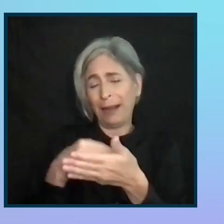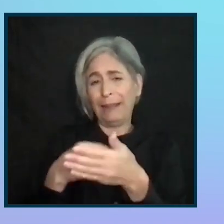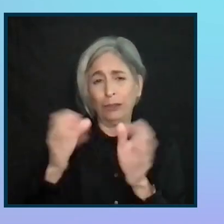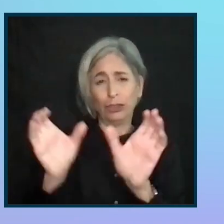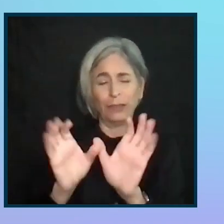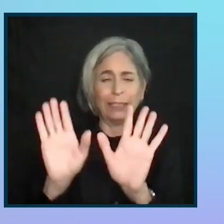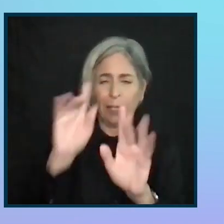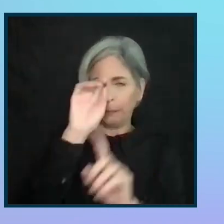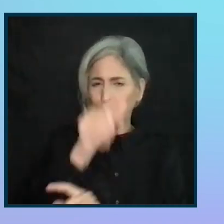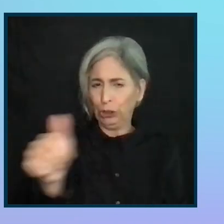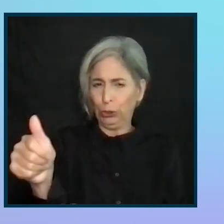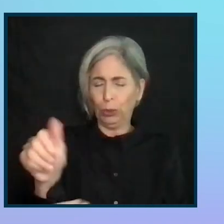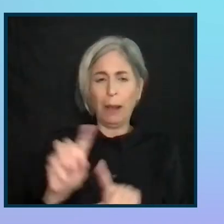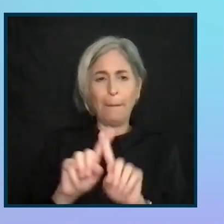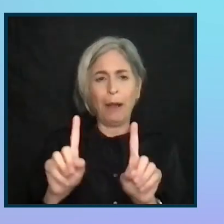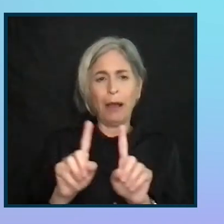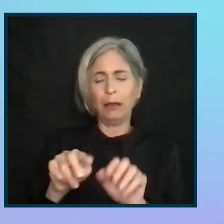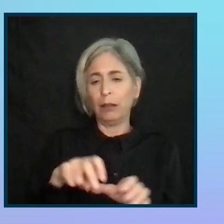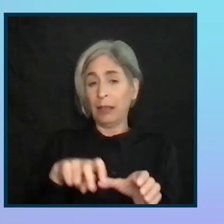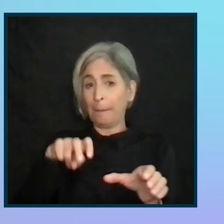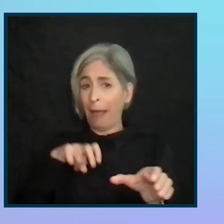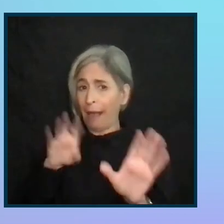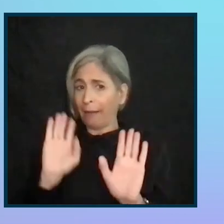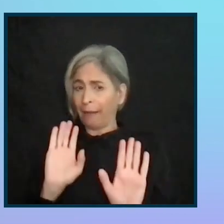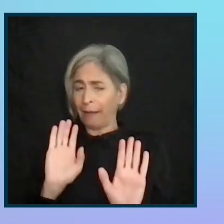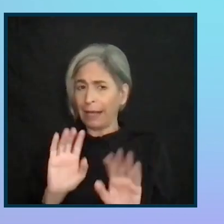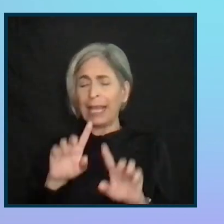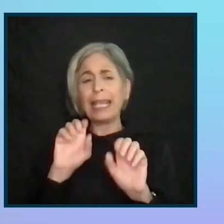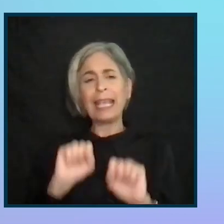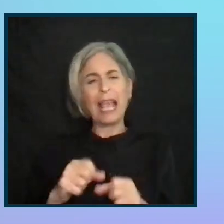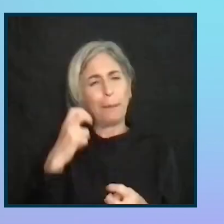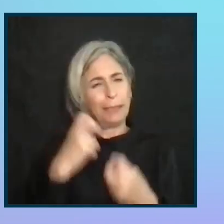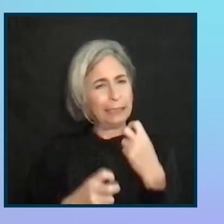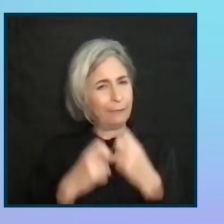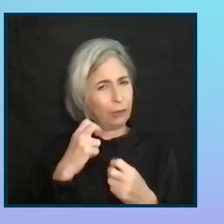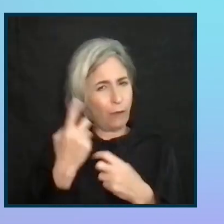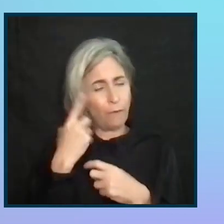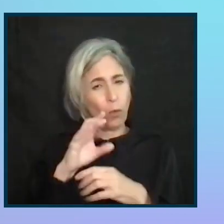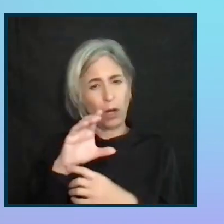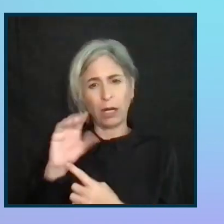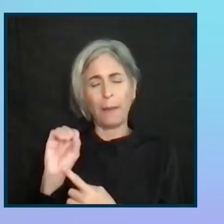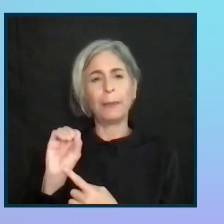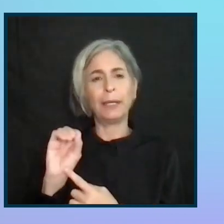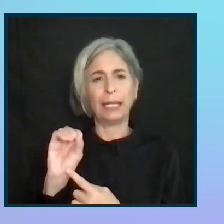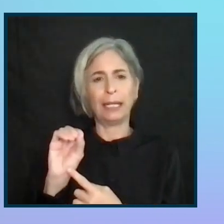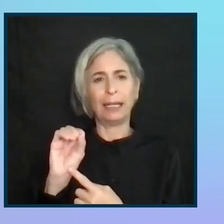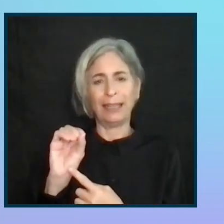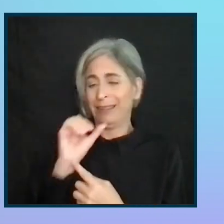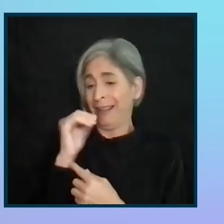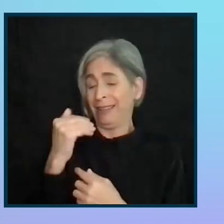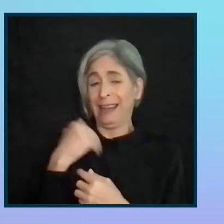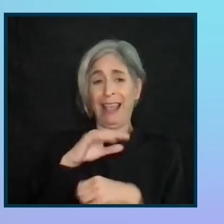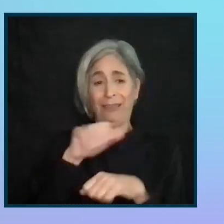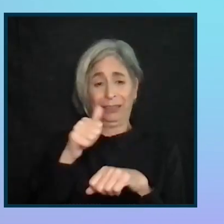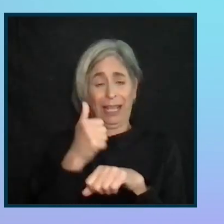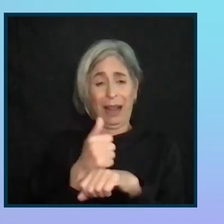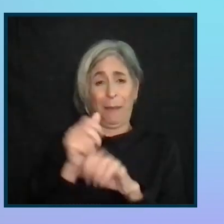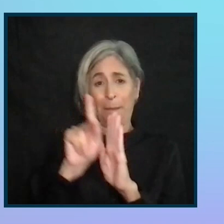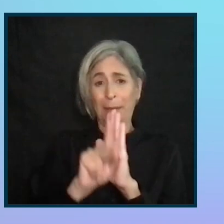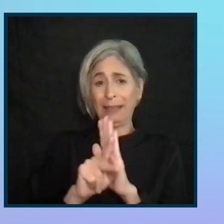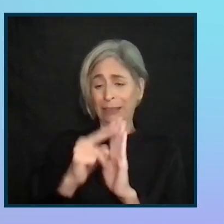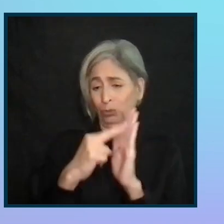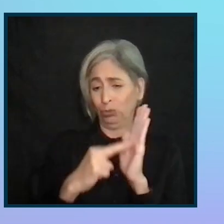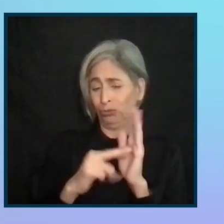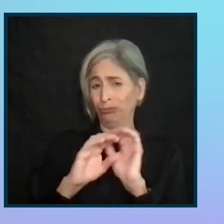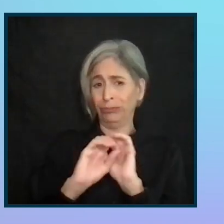I think just to take a step back from that, it can be very difficult for a company that doesn't have anything in place, who decides